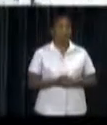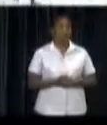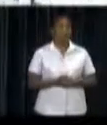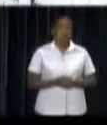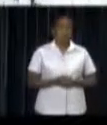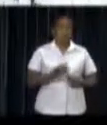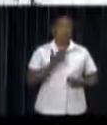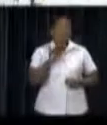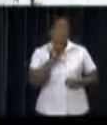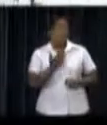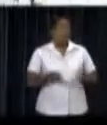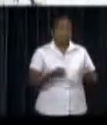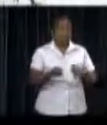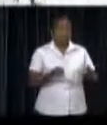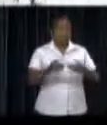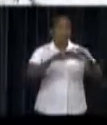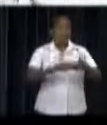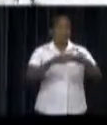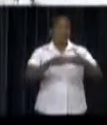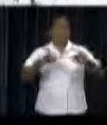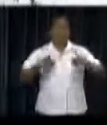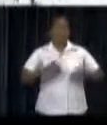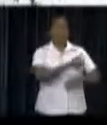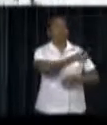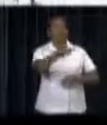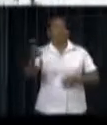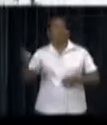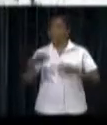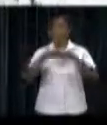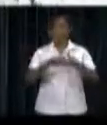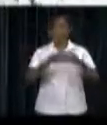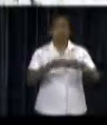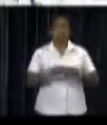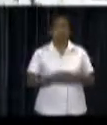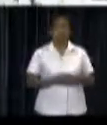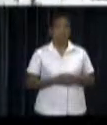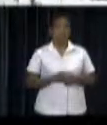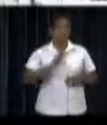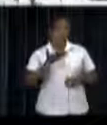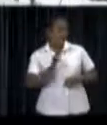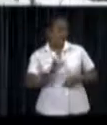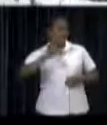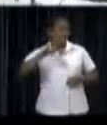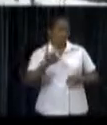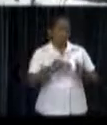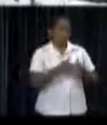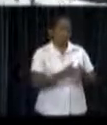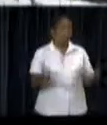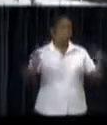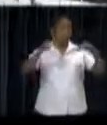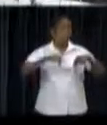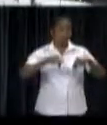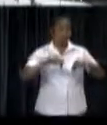acquisition. He thanked the government and congratulated the whole community. In principle, the new boat was scheduled